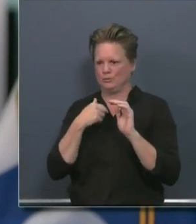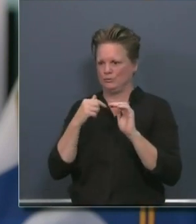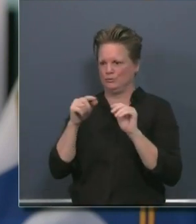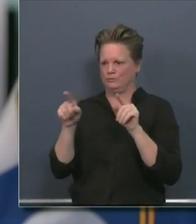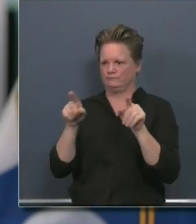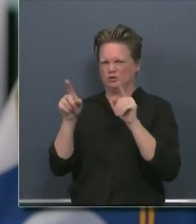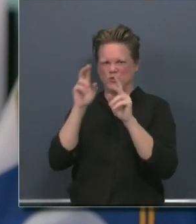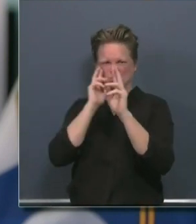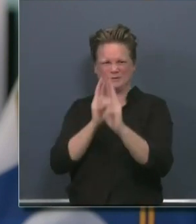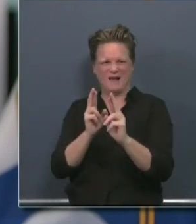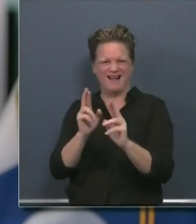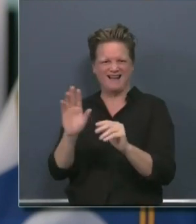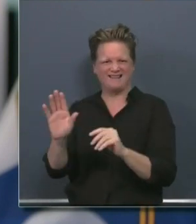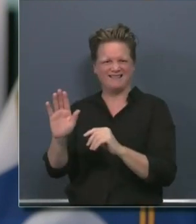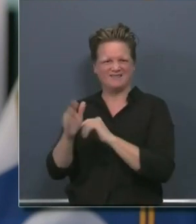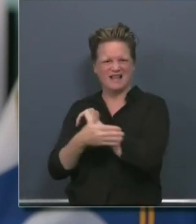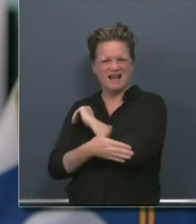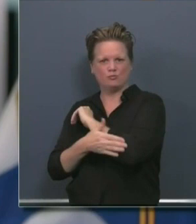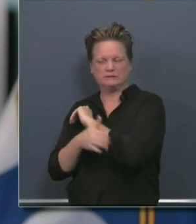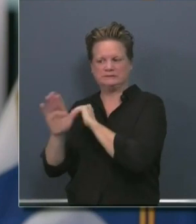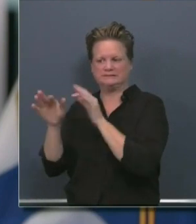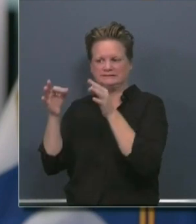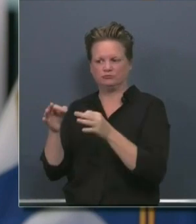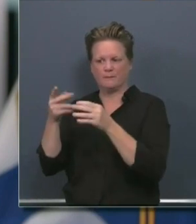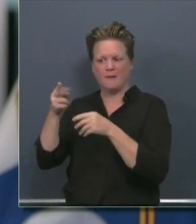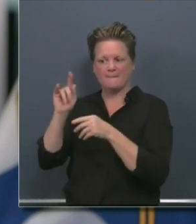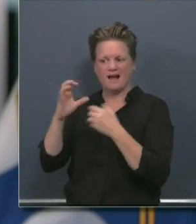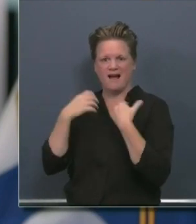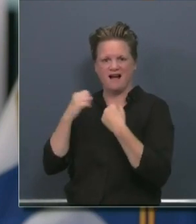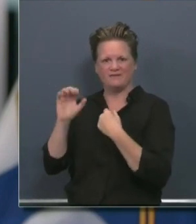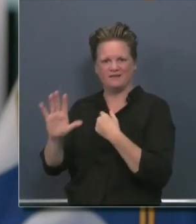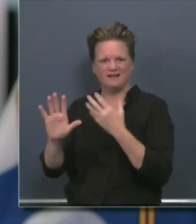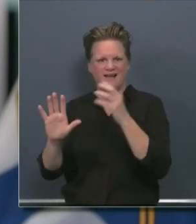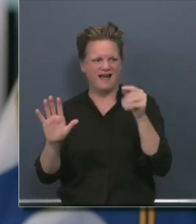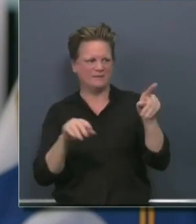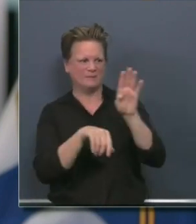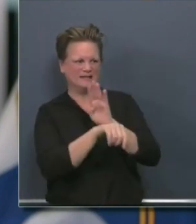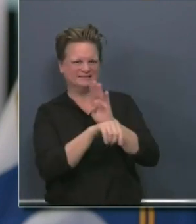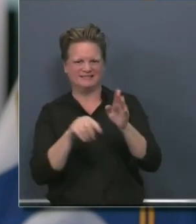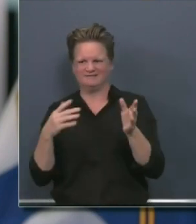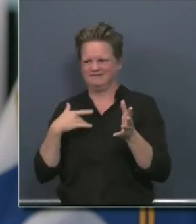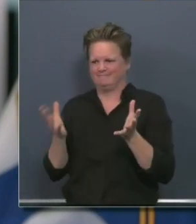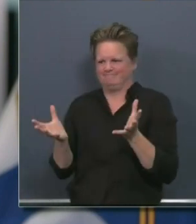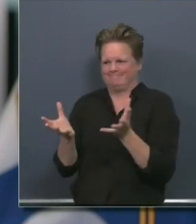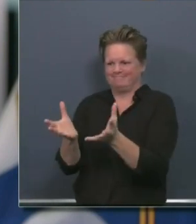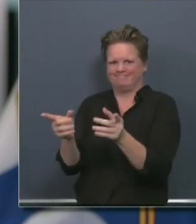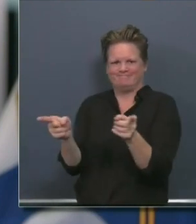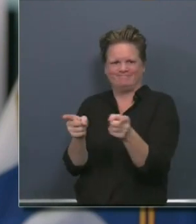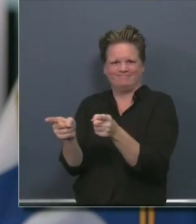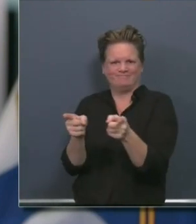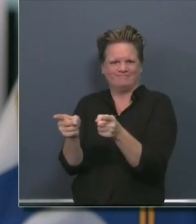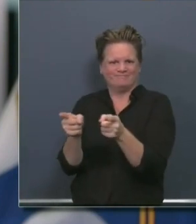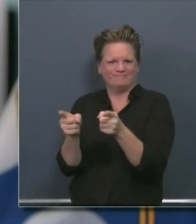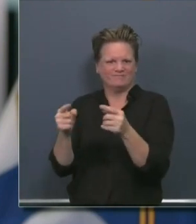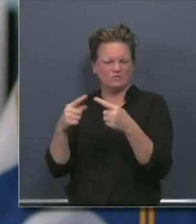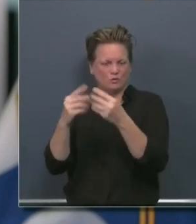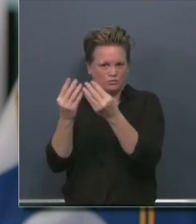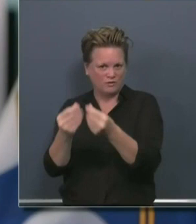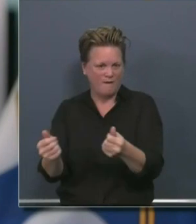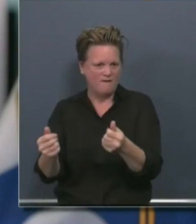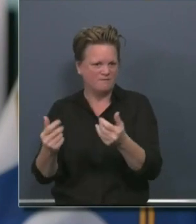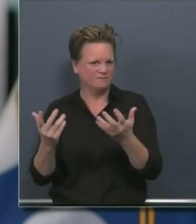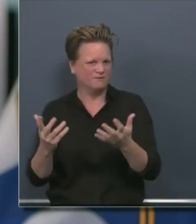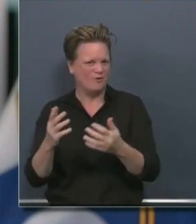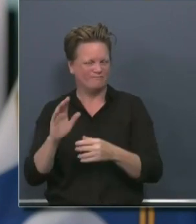these counties coming together, uh, on the basis of what's happening on the ground conditions as they present themselves uniquely in the Bay